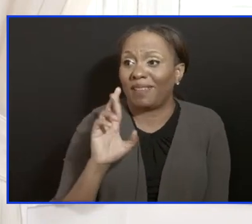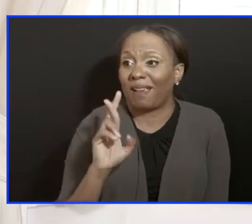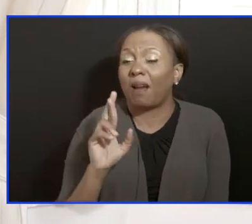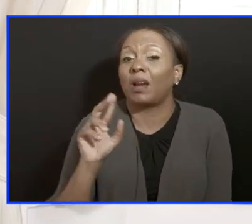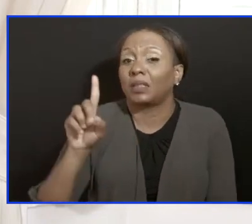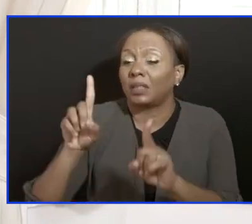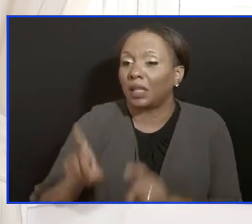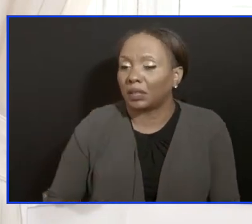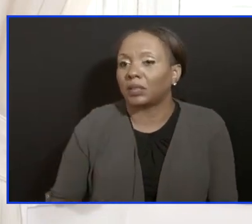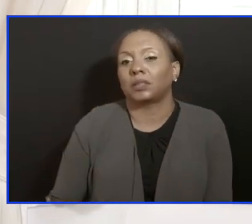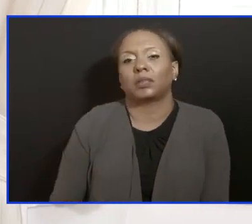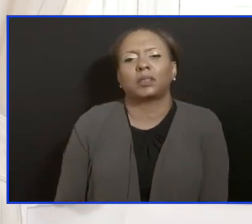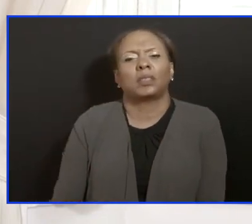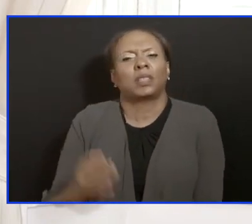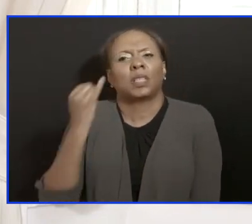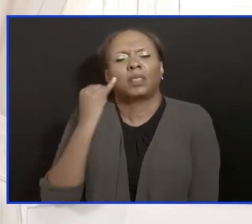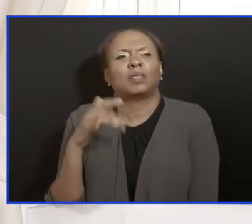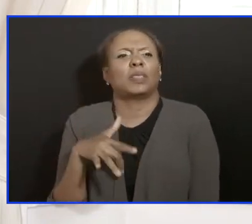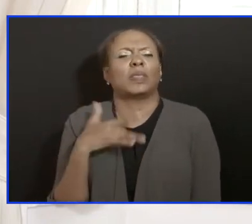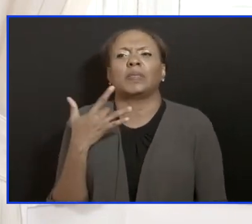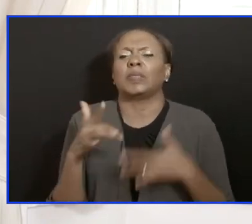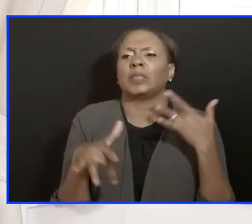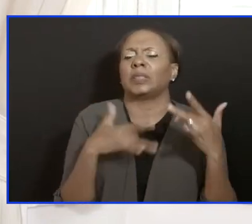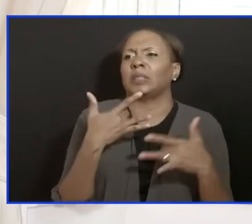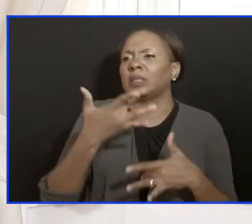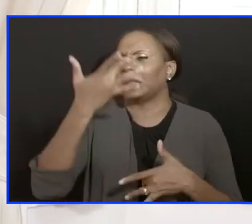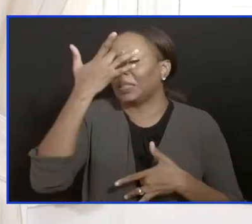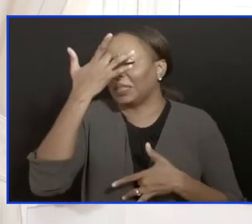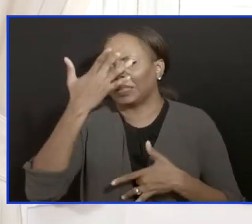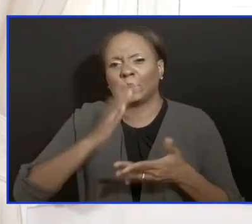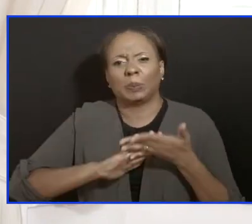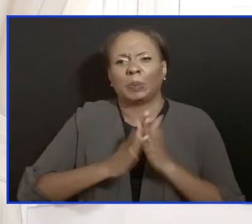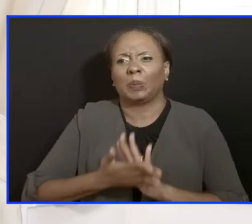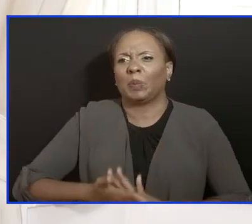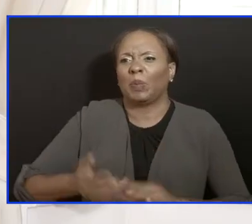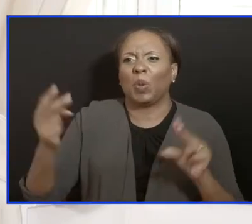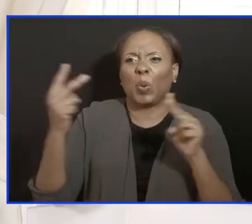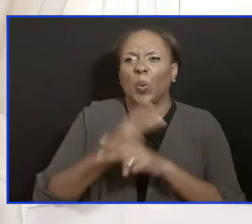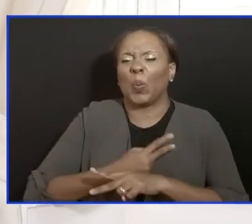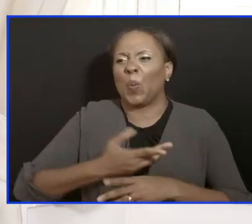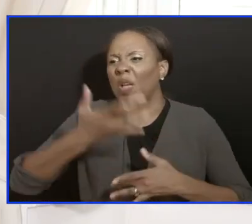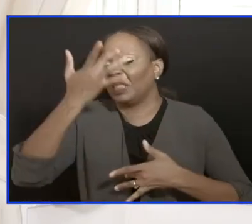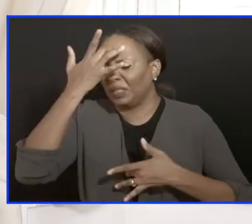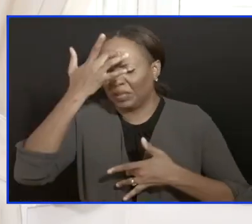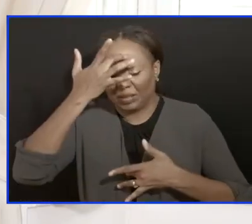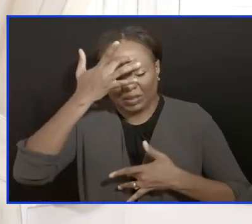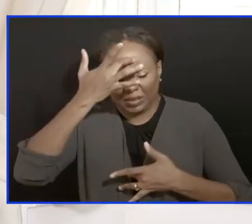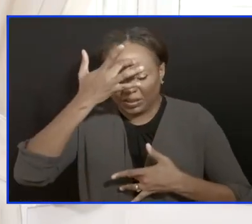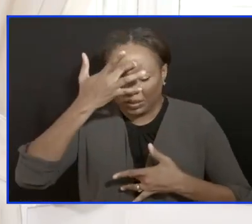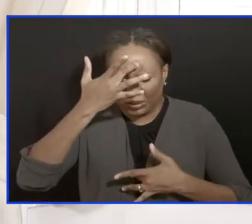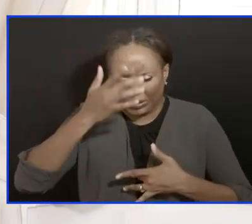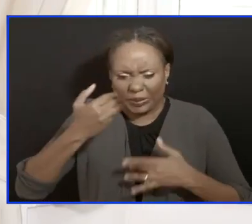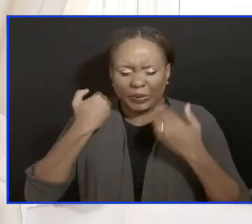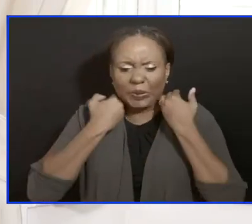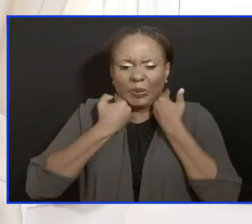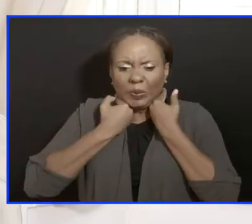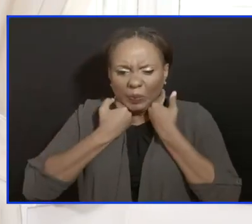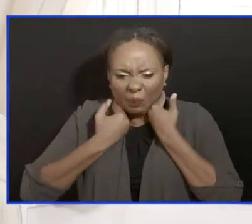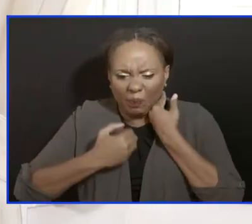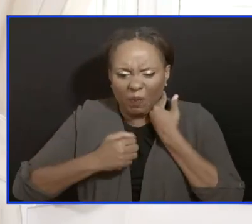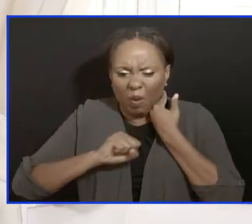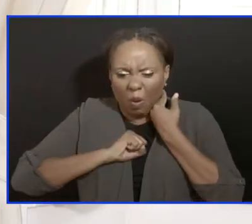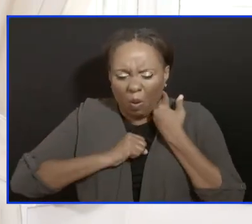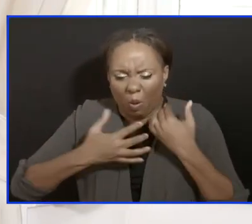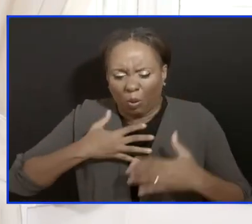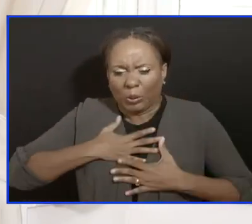you are having any change in symptomatology or worsening in your symptom presentation, please do not hesitate to call this number.